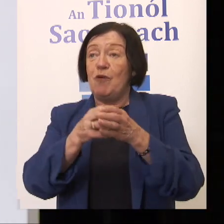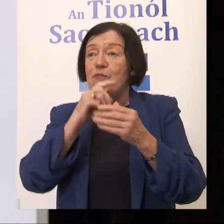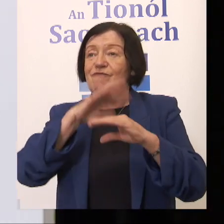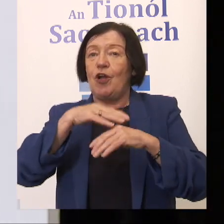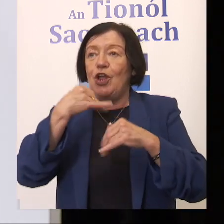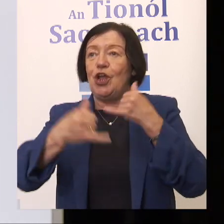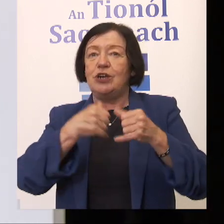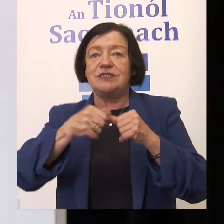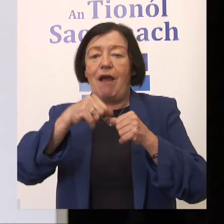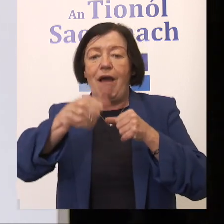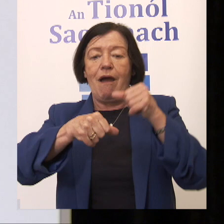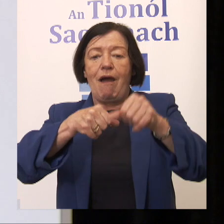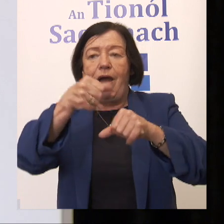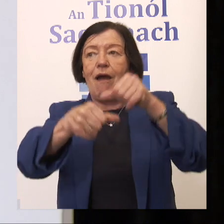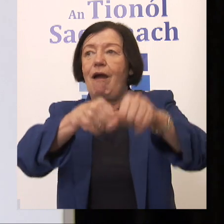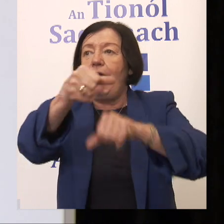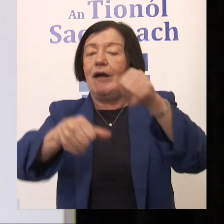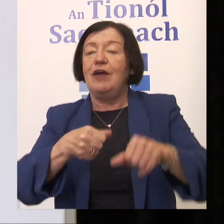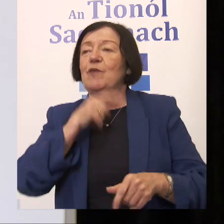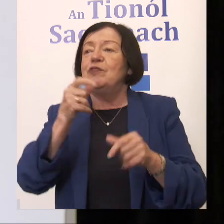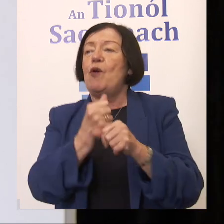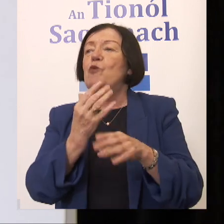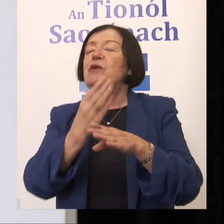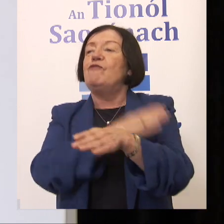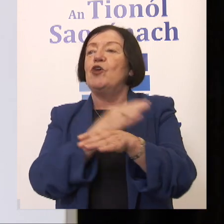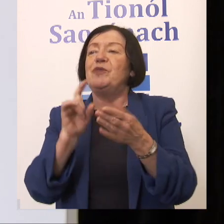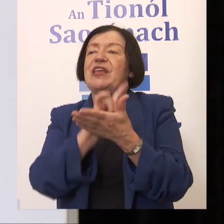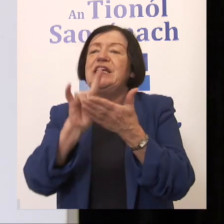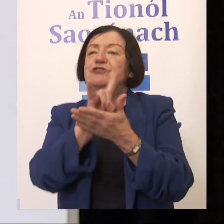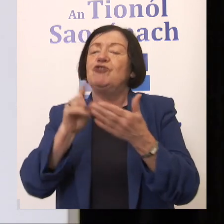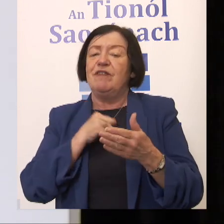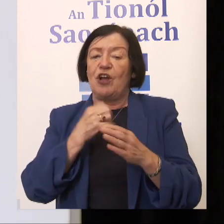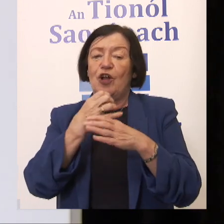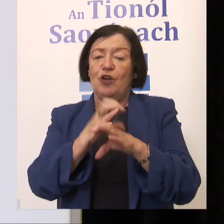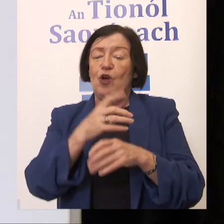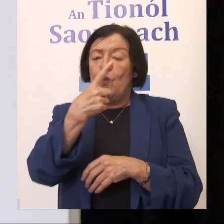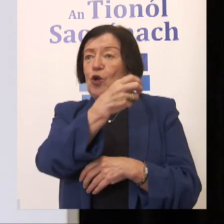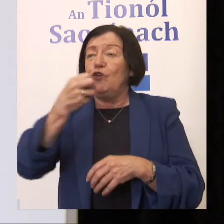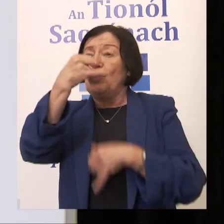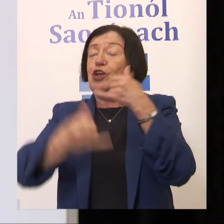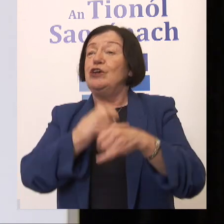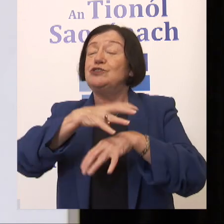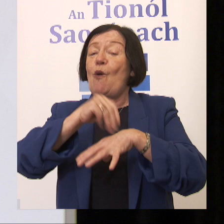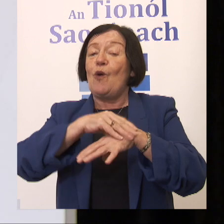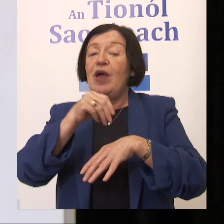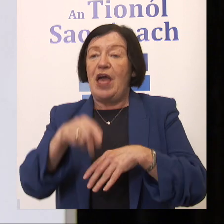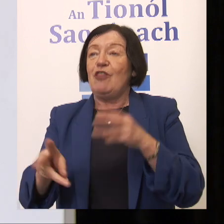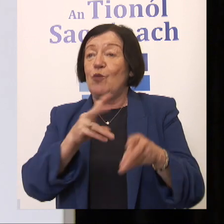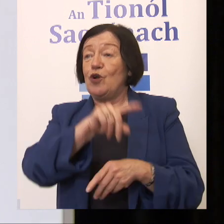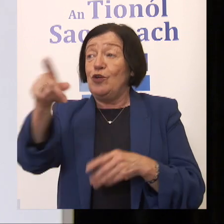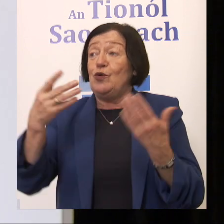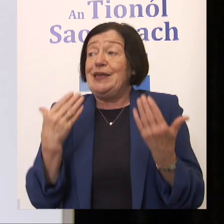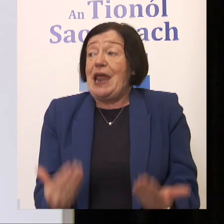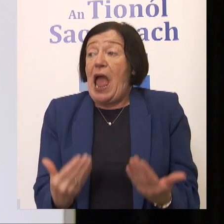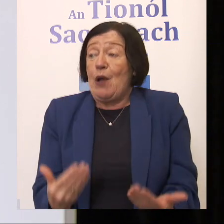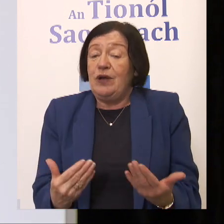generations to come. And we spoke earlier on about the history of our state, it's 100 years old, and the work you are doing right